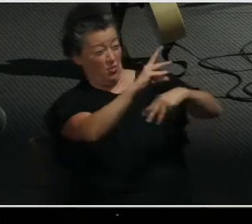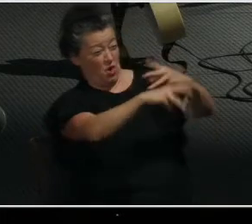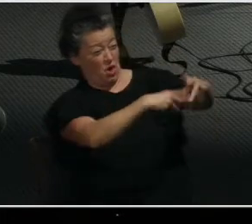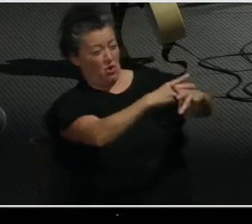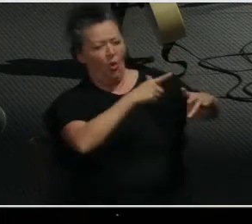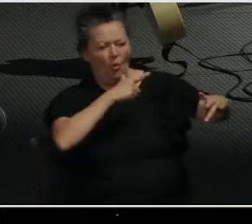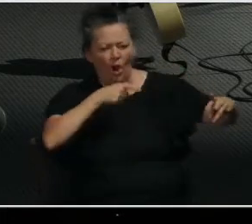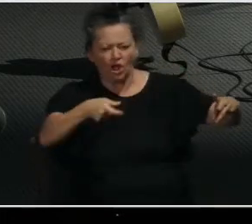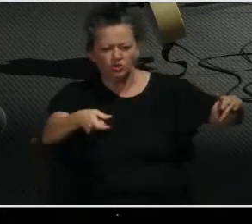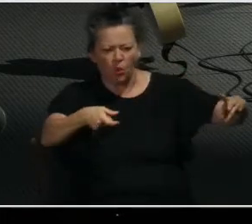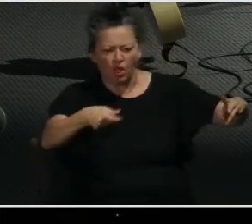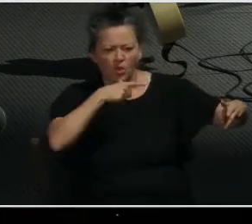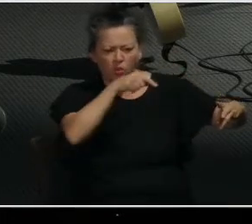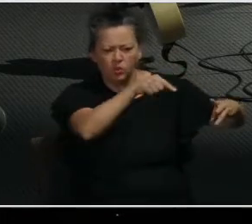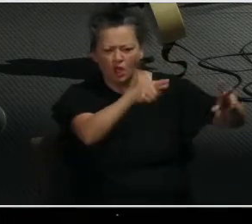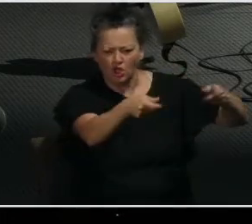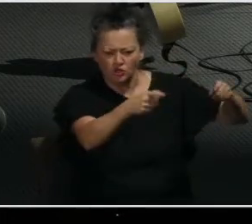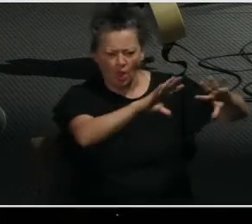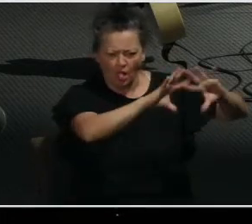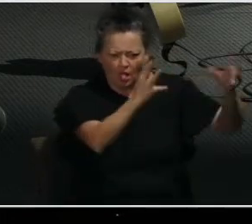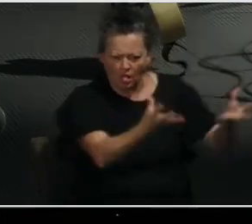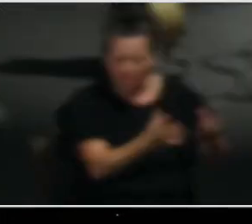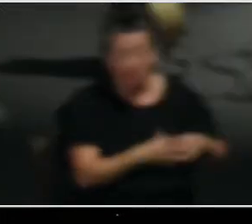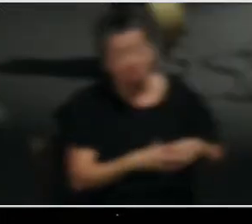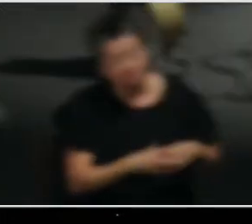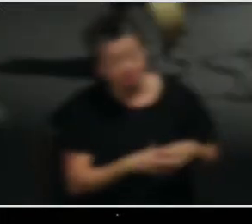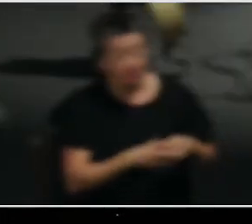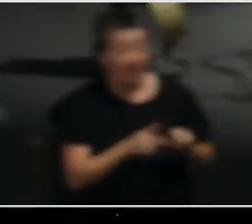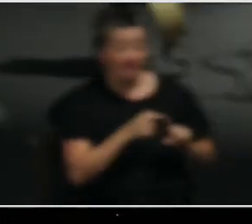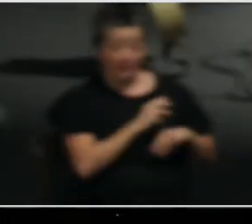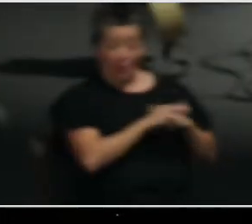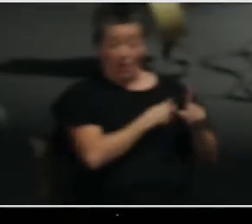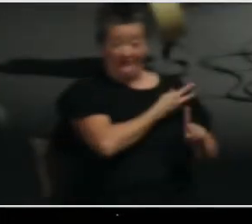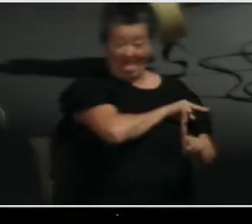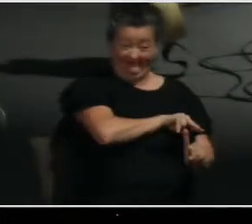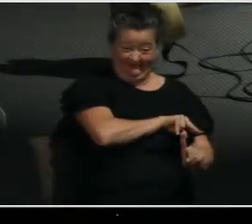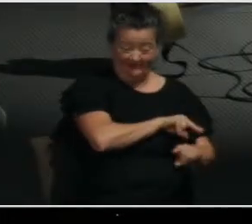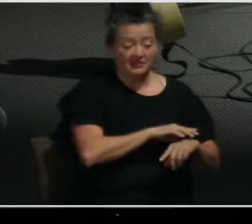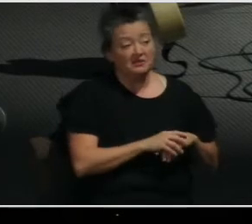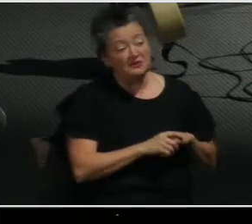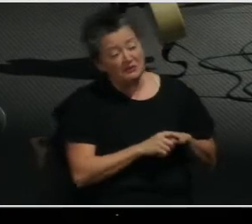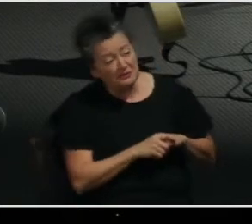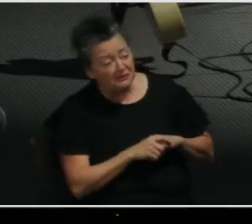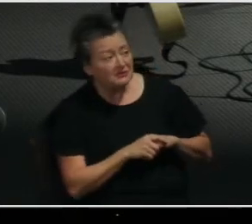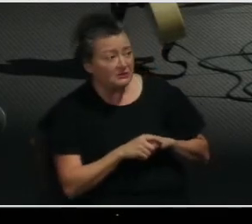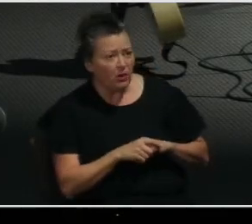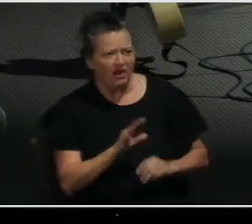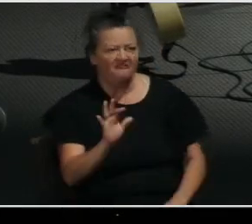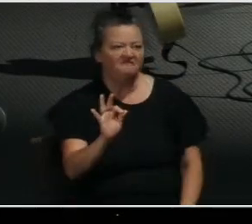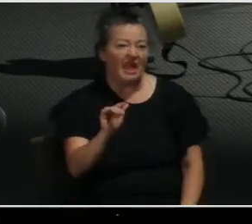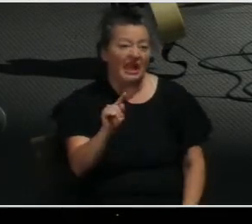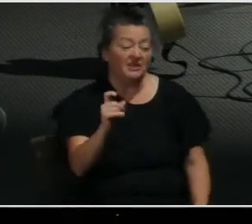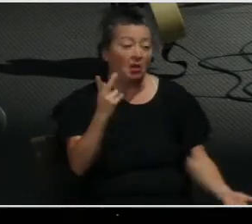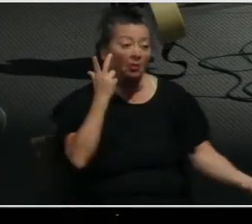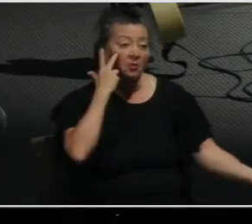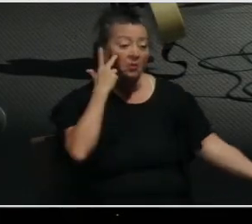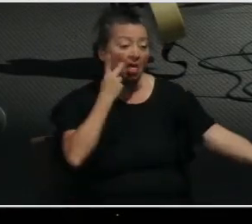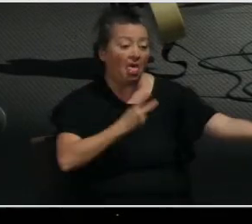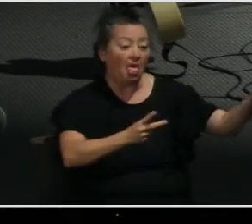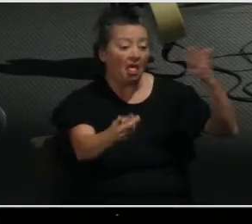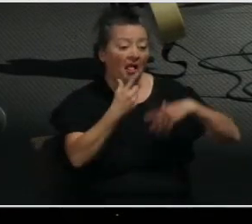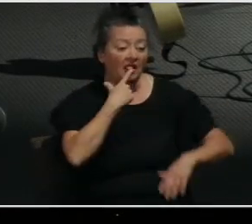many different answers. Fate, the most powerful leaders, the United